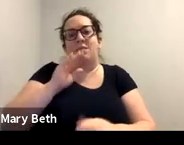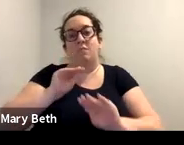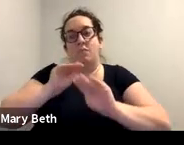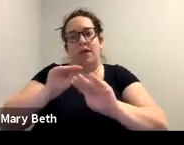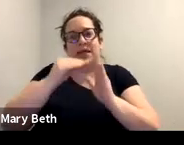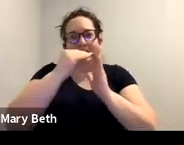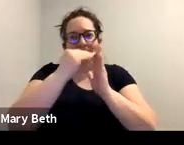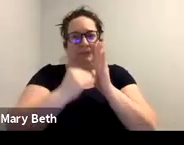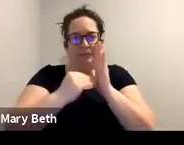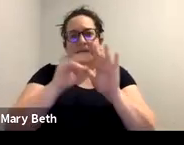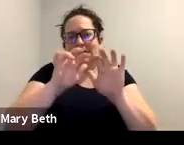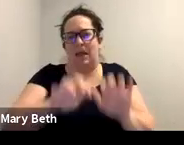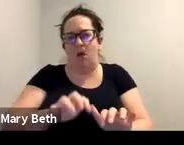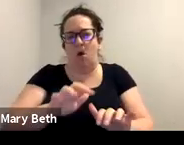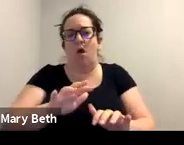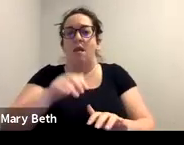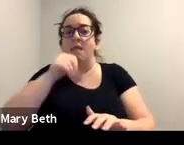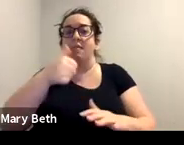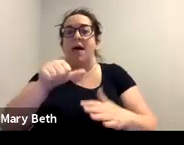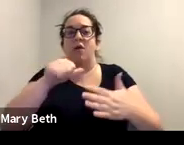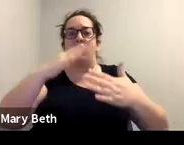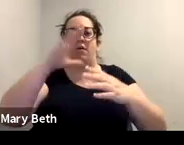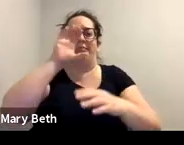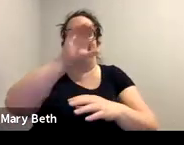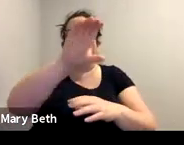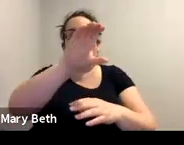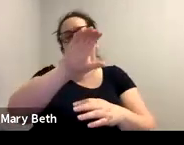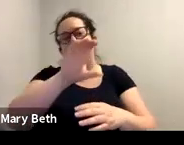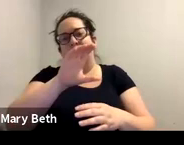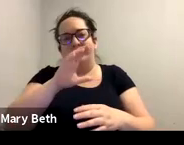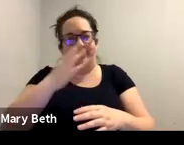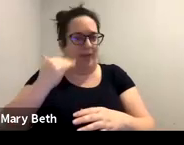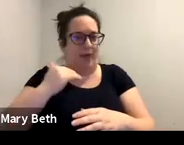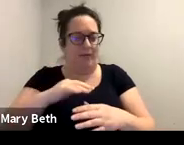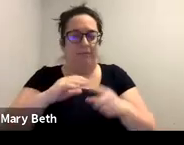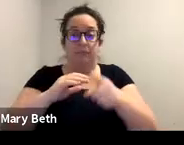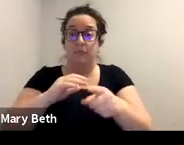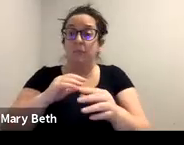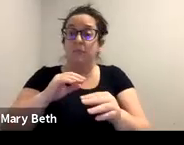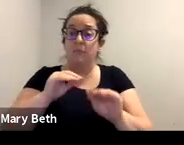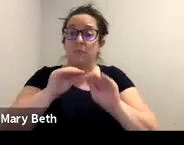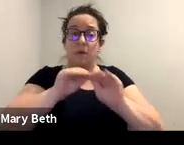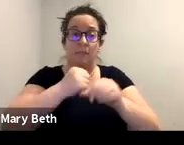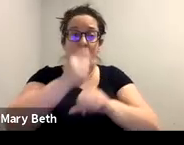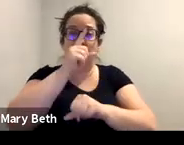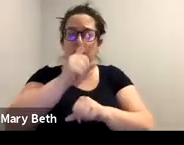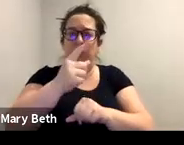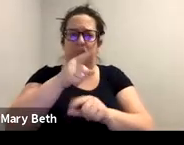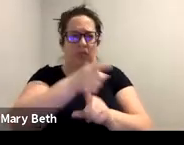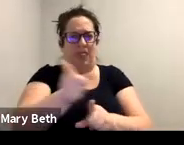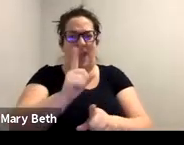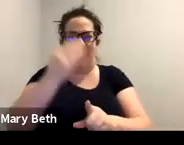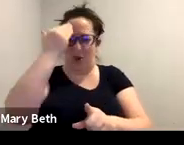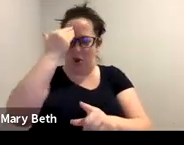thing in these, uh, conversations with the client about confidentiality and privilege is just letting them know what that